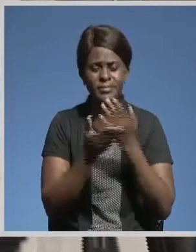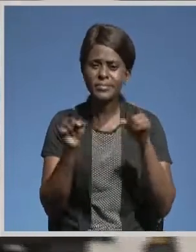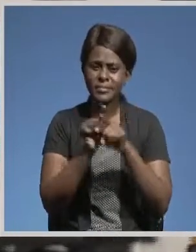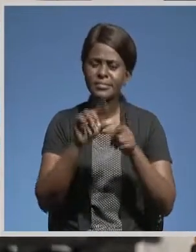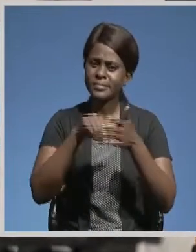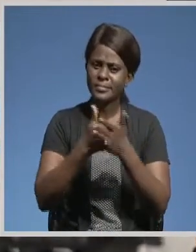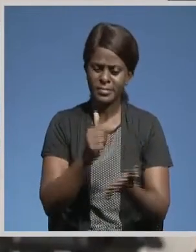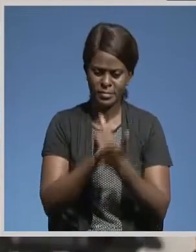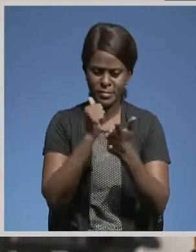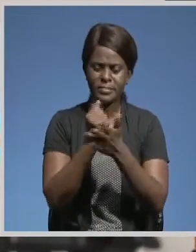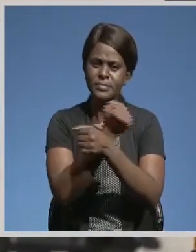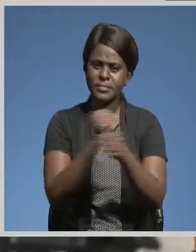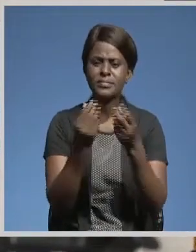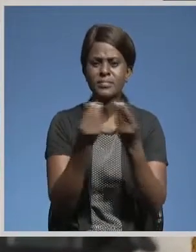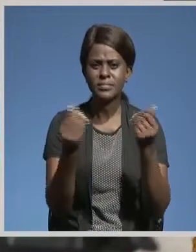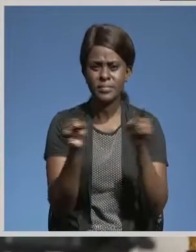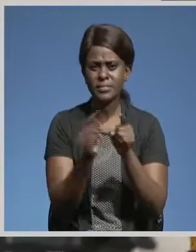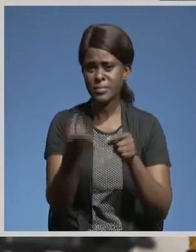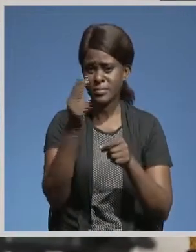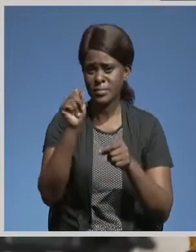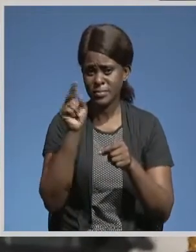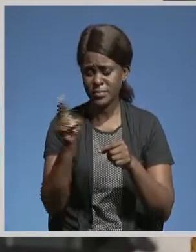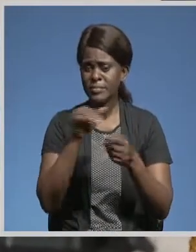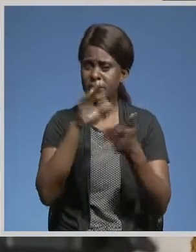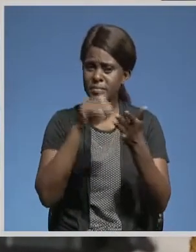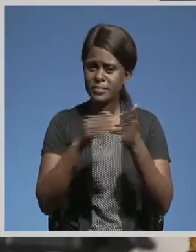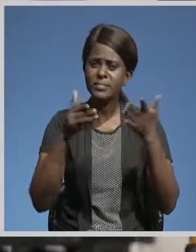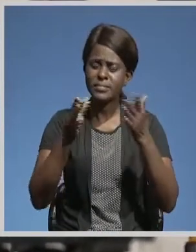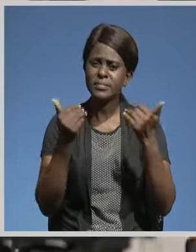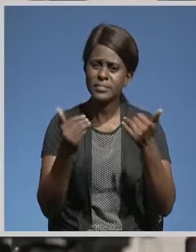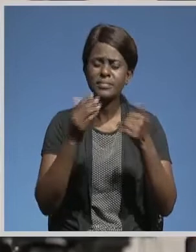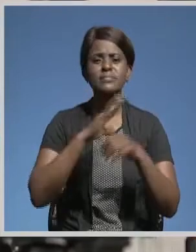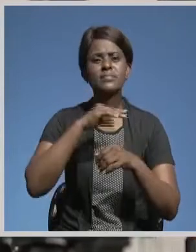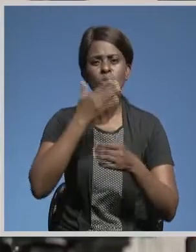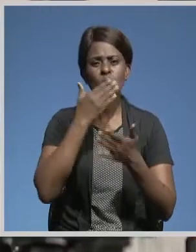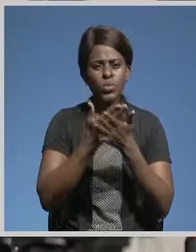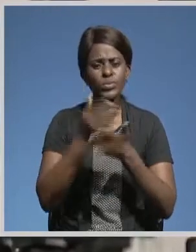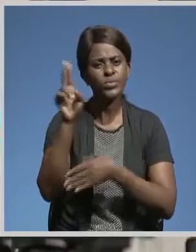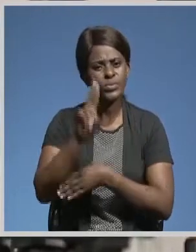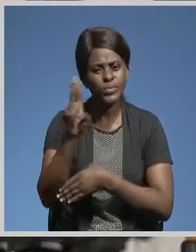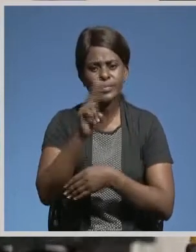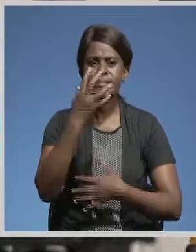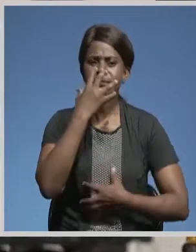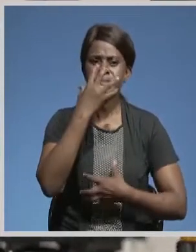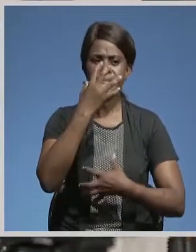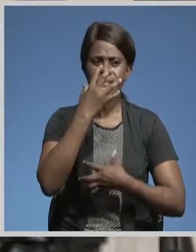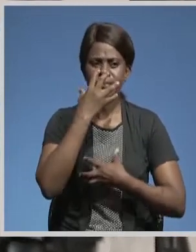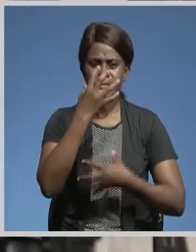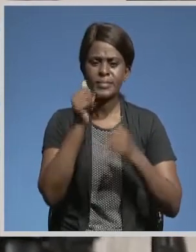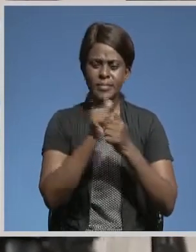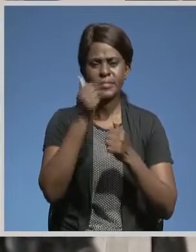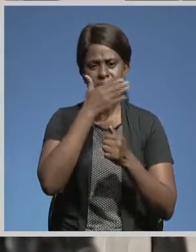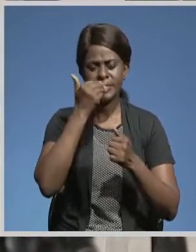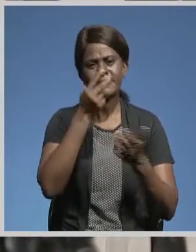decongestion of Levi-Monawasa and UTH isolation centers to allow efficient utilization of oxygen and better